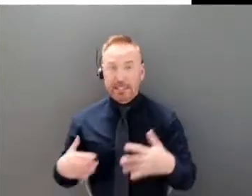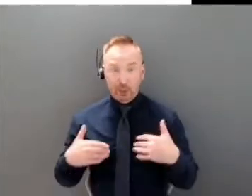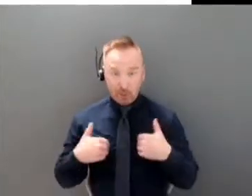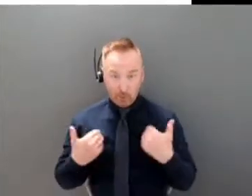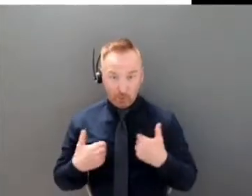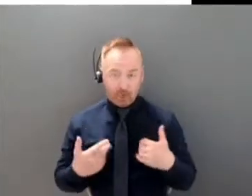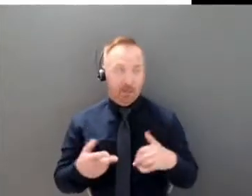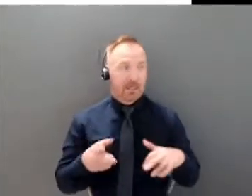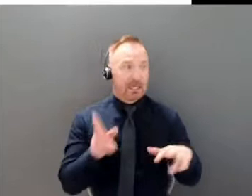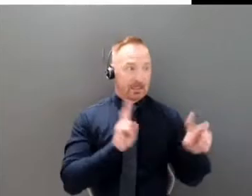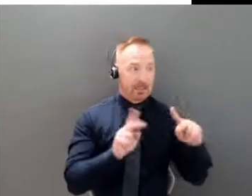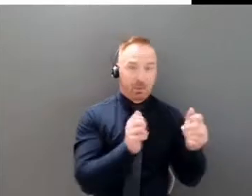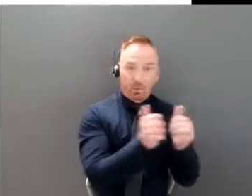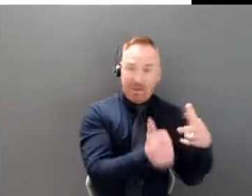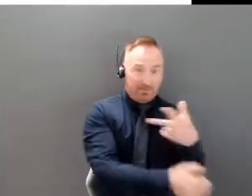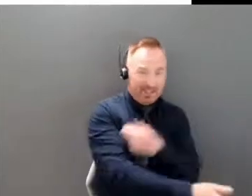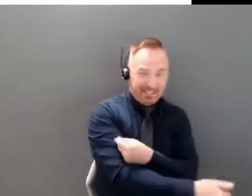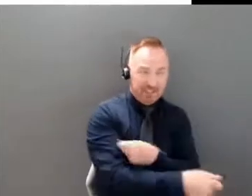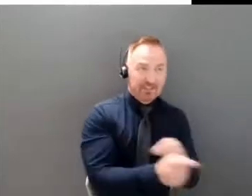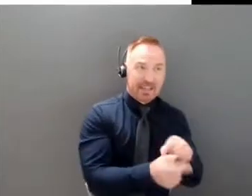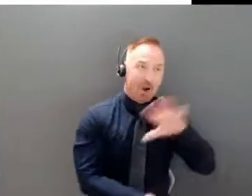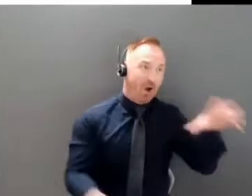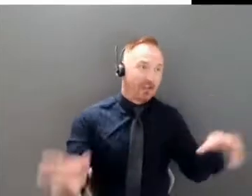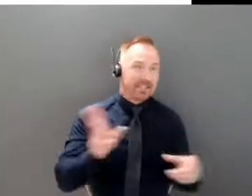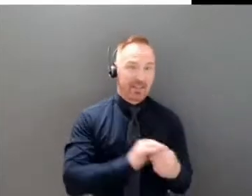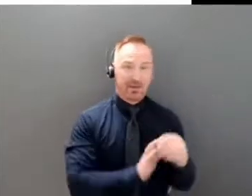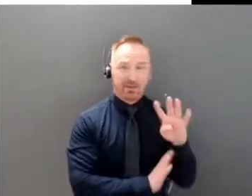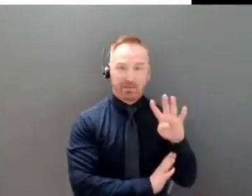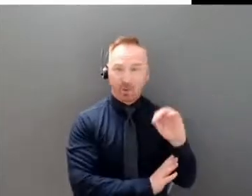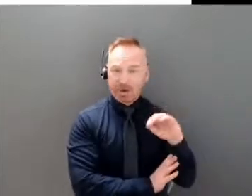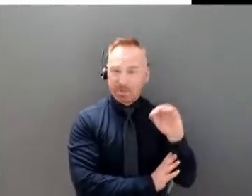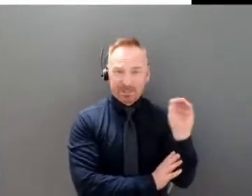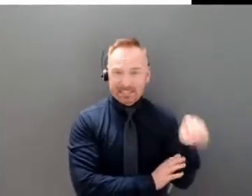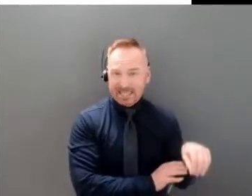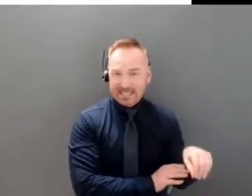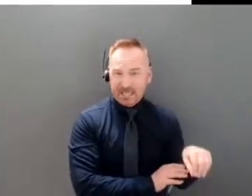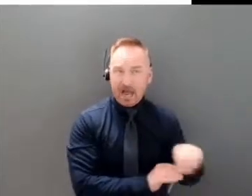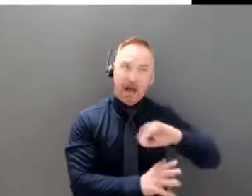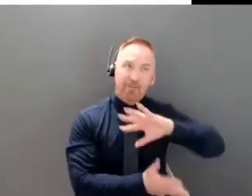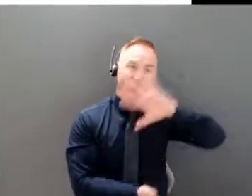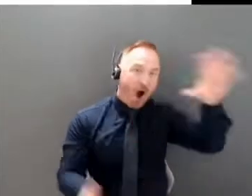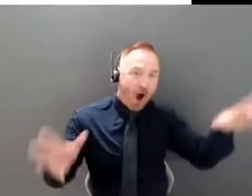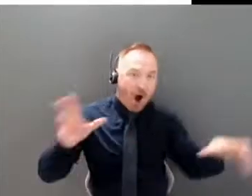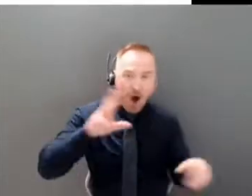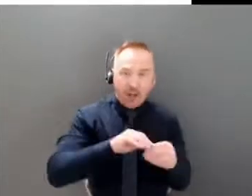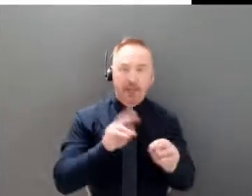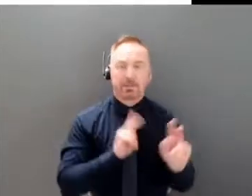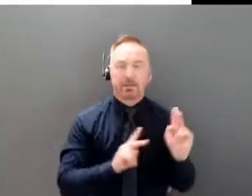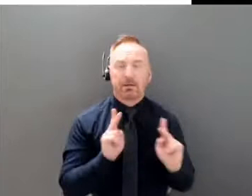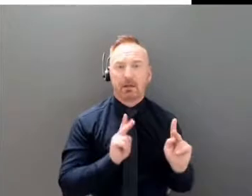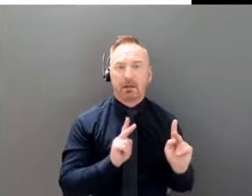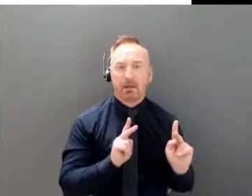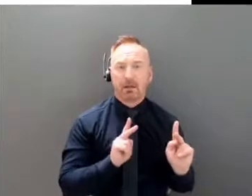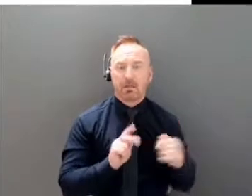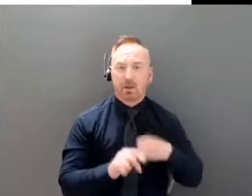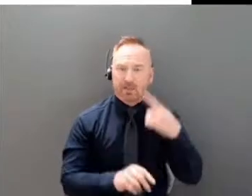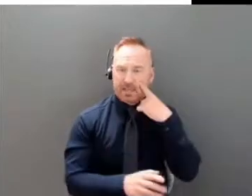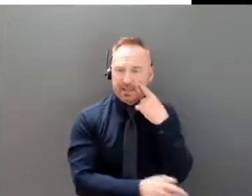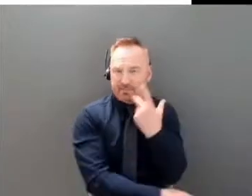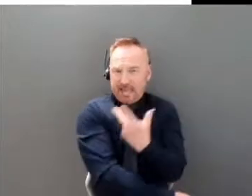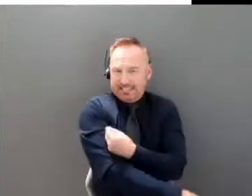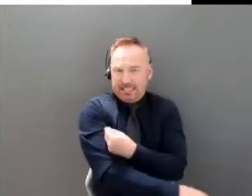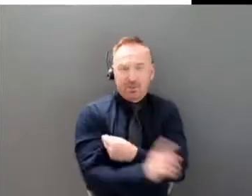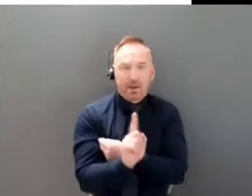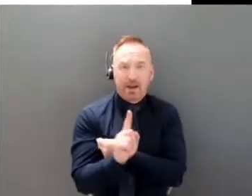population we're talking about families that have both vaccinated and unvaccinated within a family we